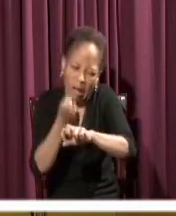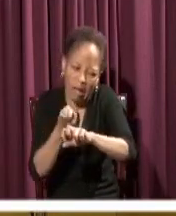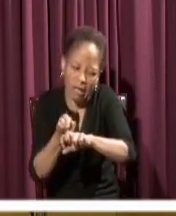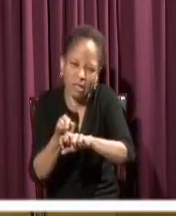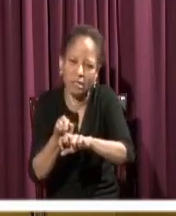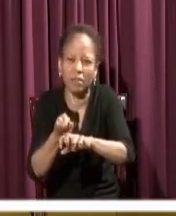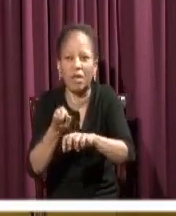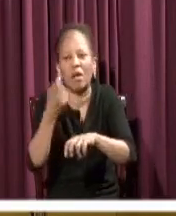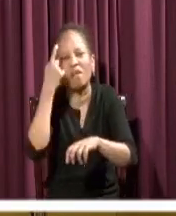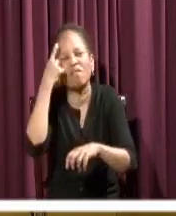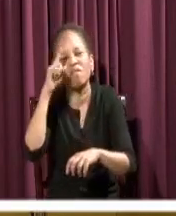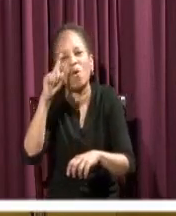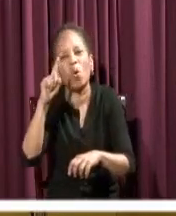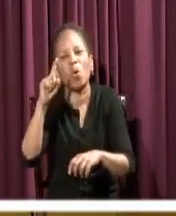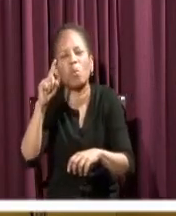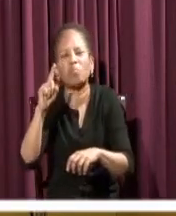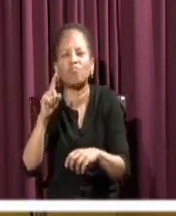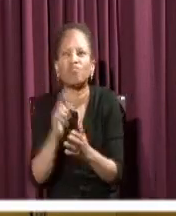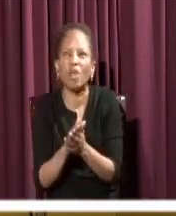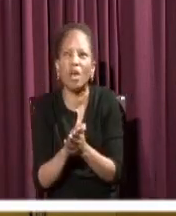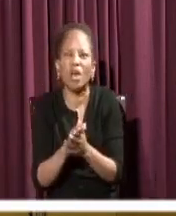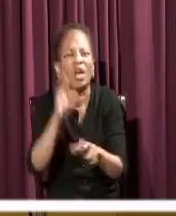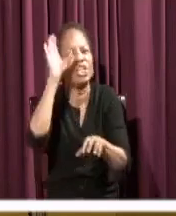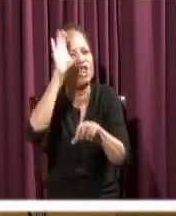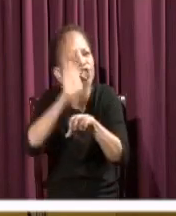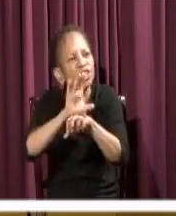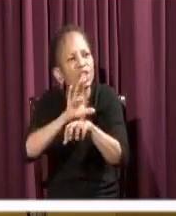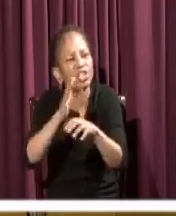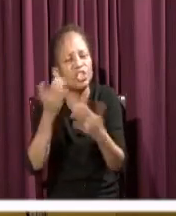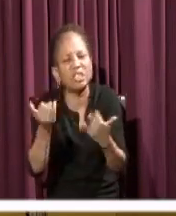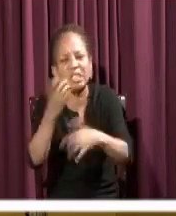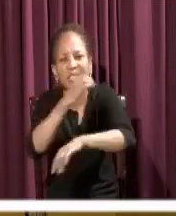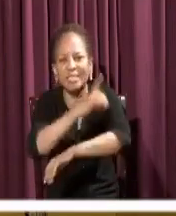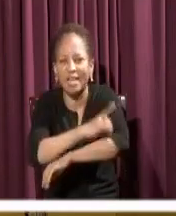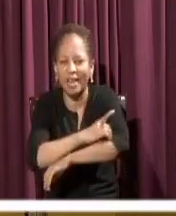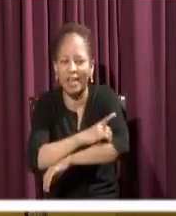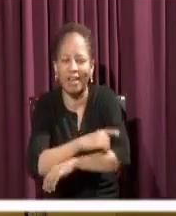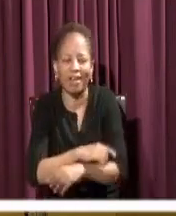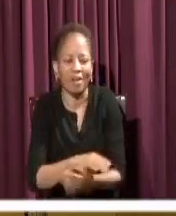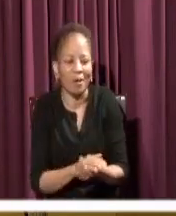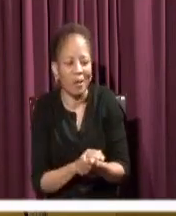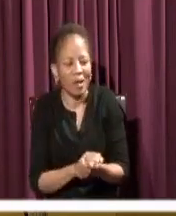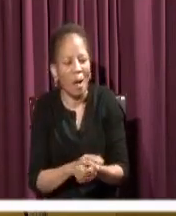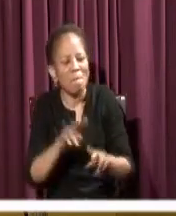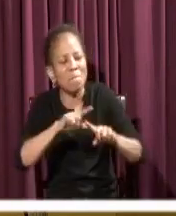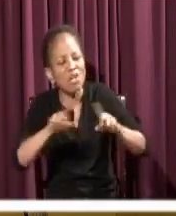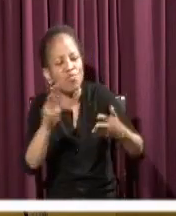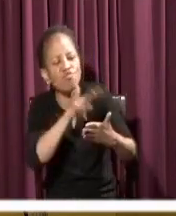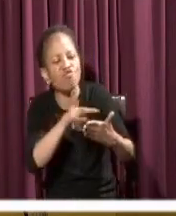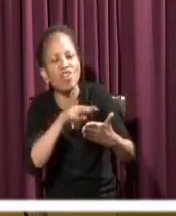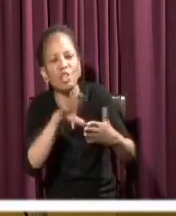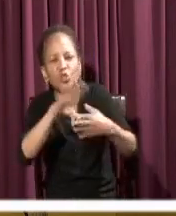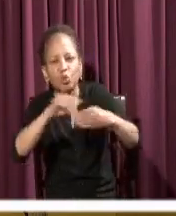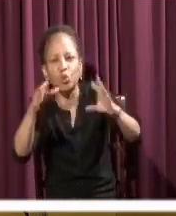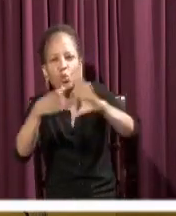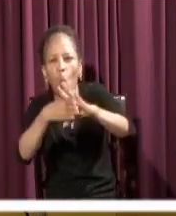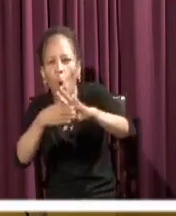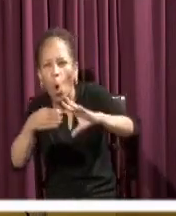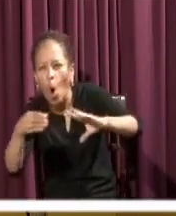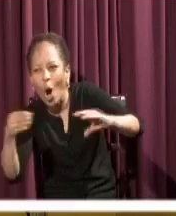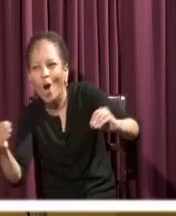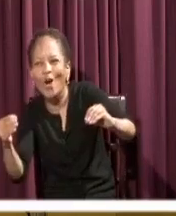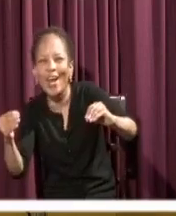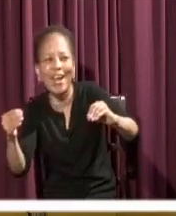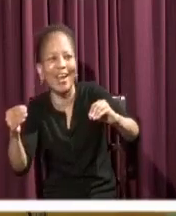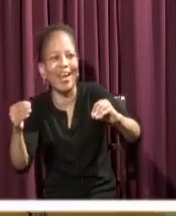be church today, we look at this story and we see the joy because we know that somewhere coming on